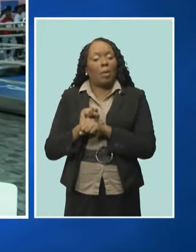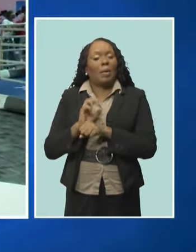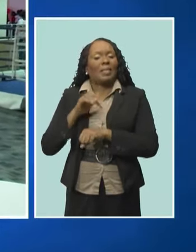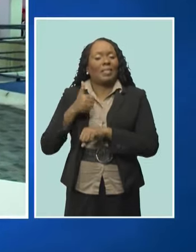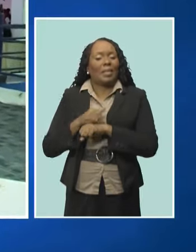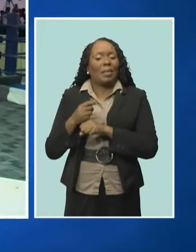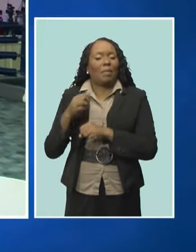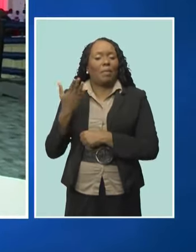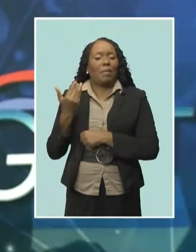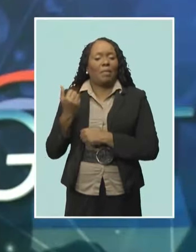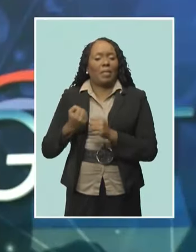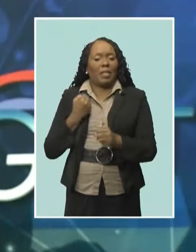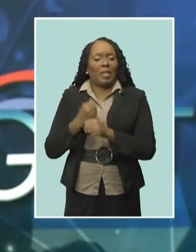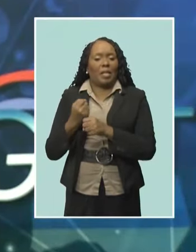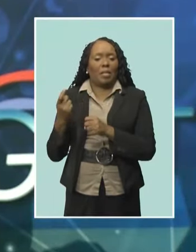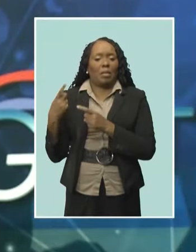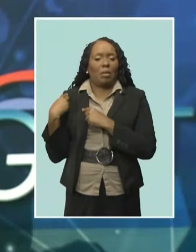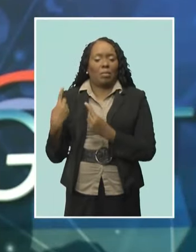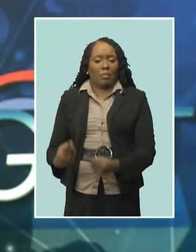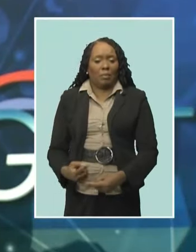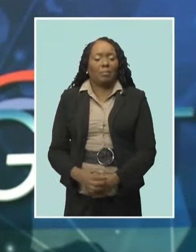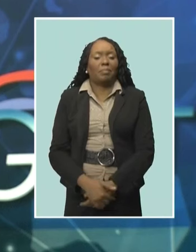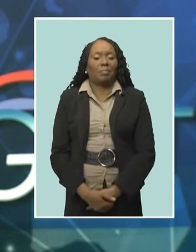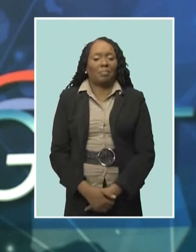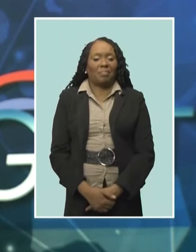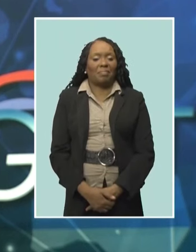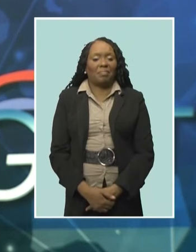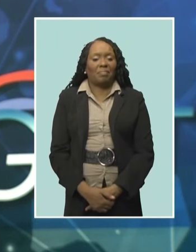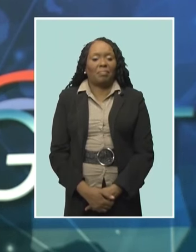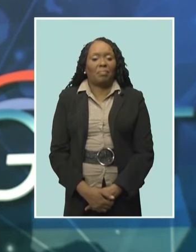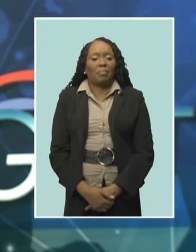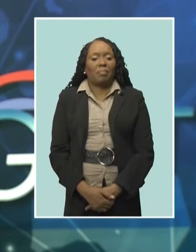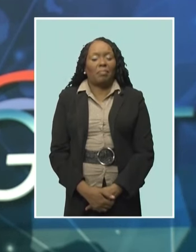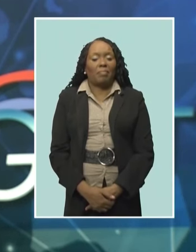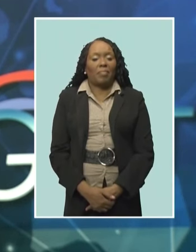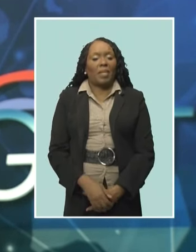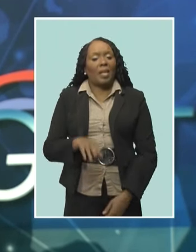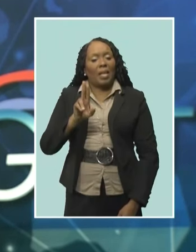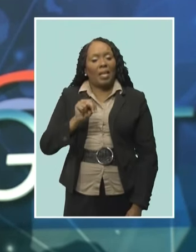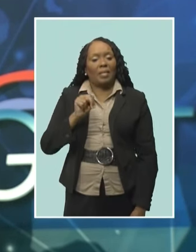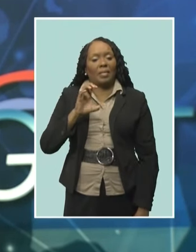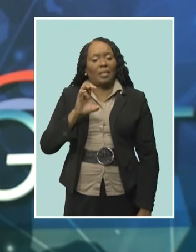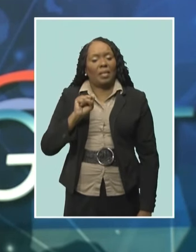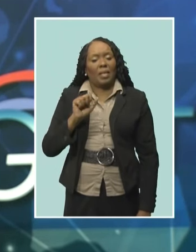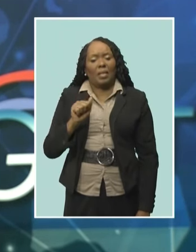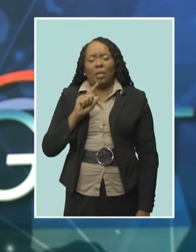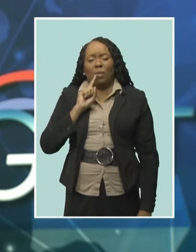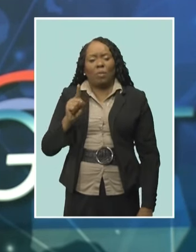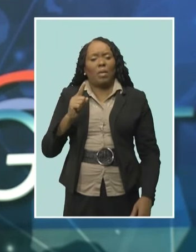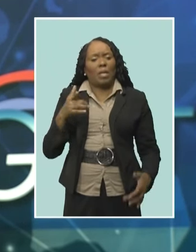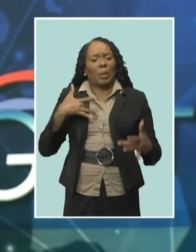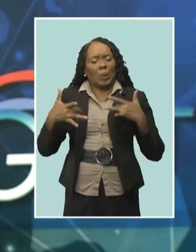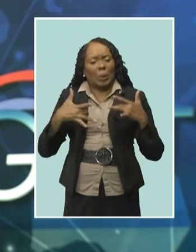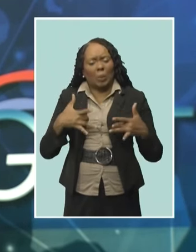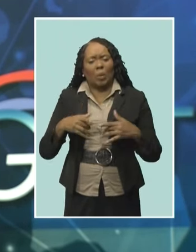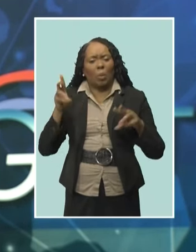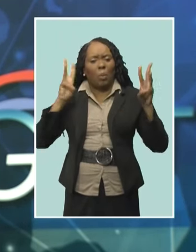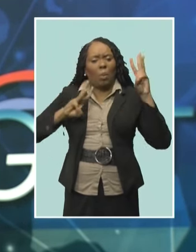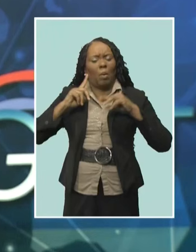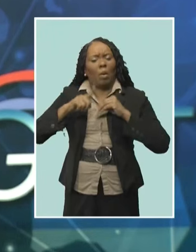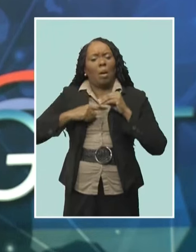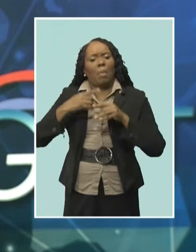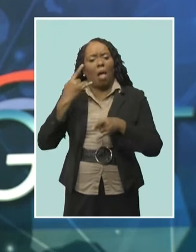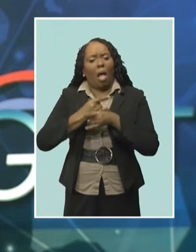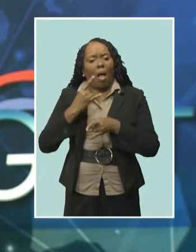CBC News. Alcohol consumption remains a concern for officials at the National Council on Substance Abuse